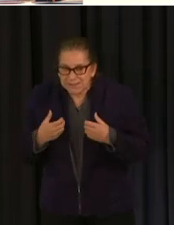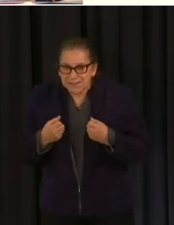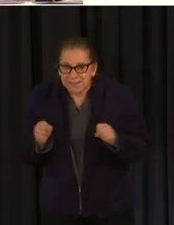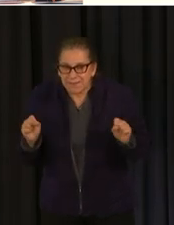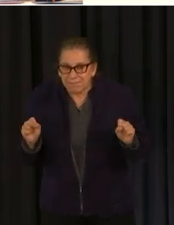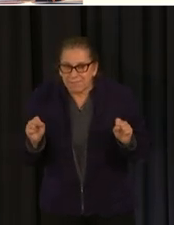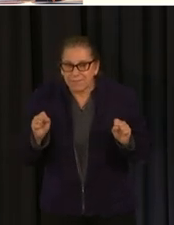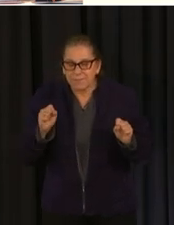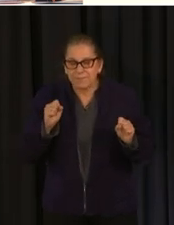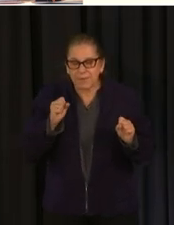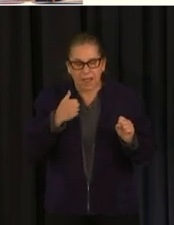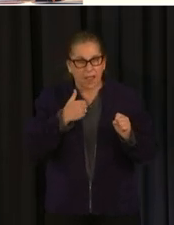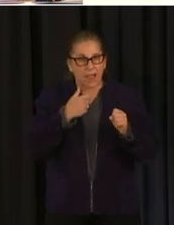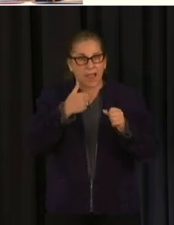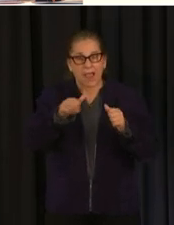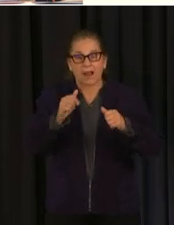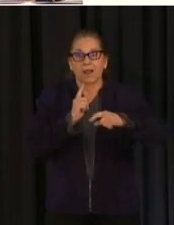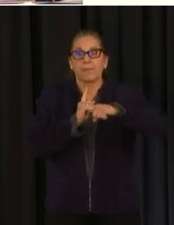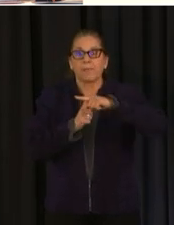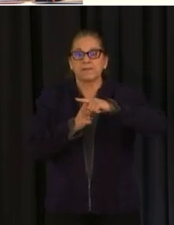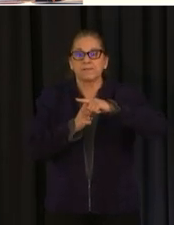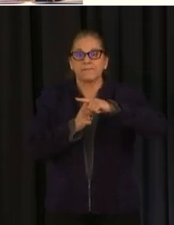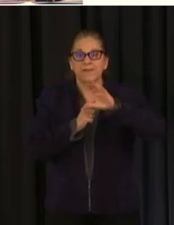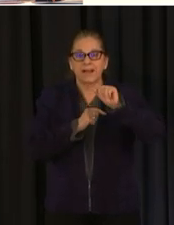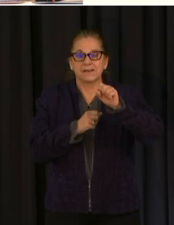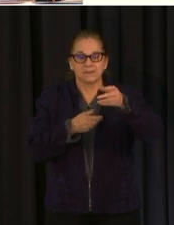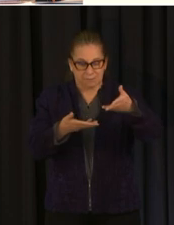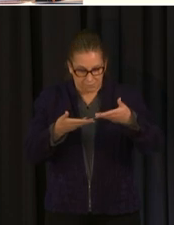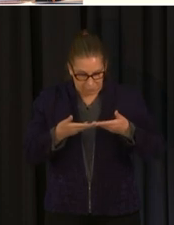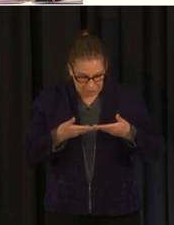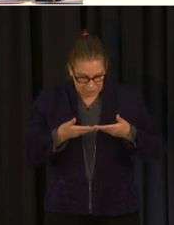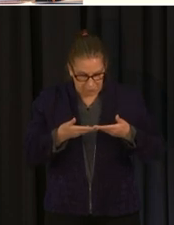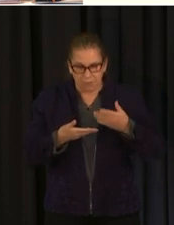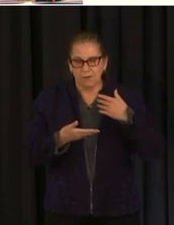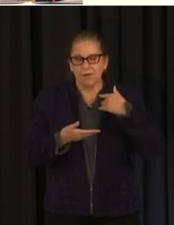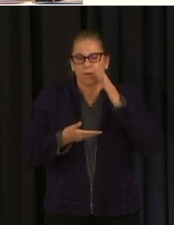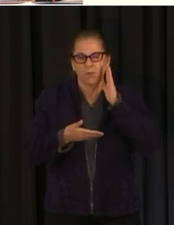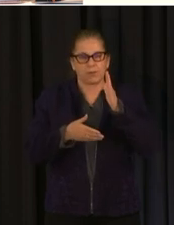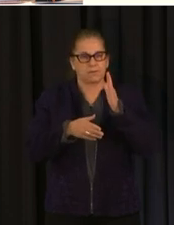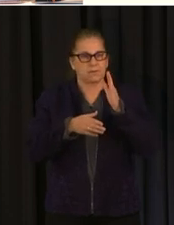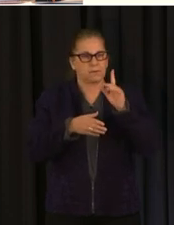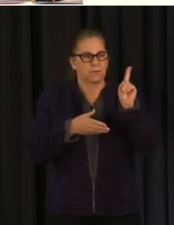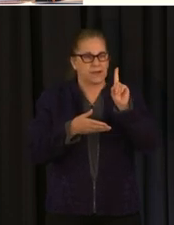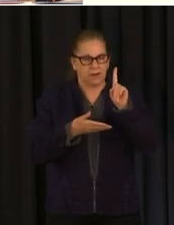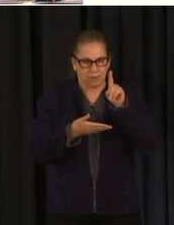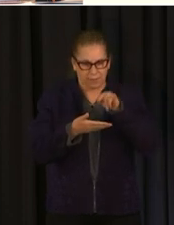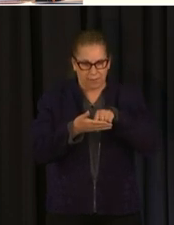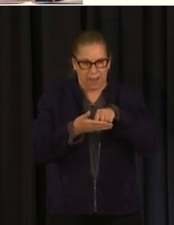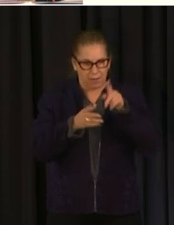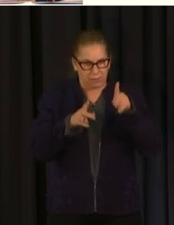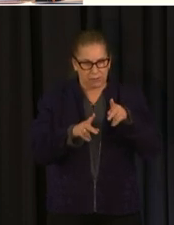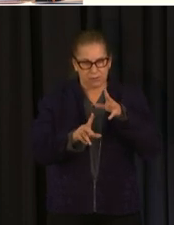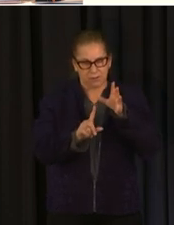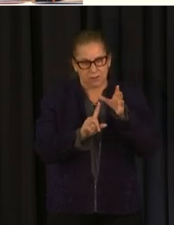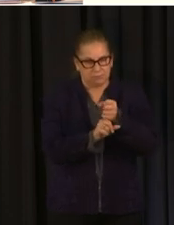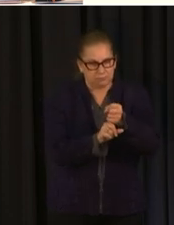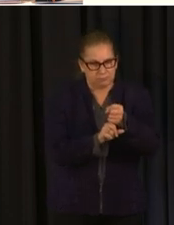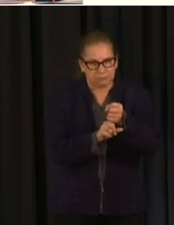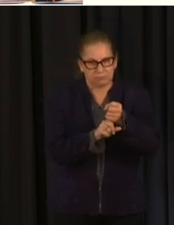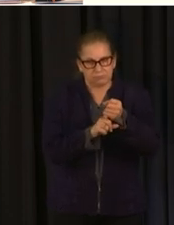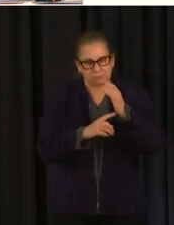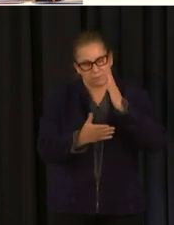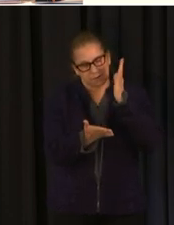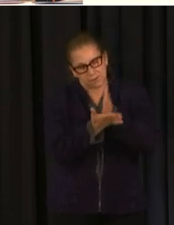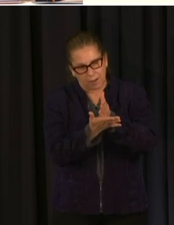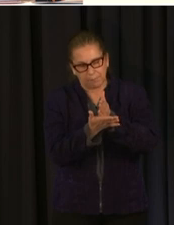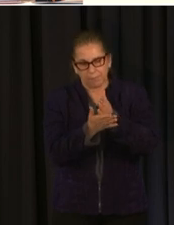that we can identify identify outbreaks where they are occurring and dr nesbeth i remember at one of these press conferences i mean it was like a month ago but you